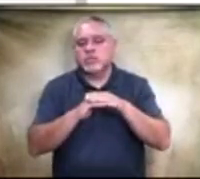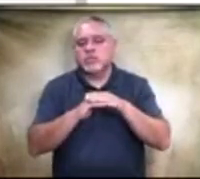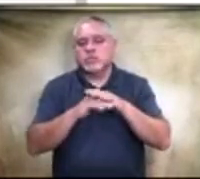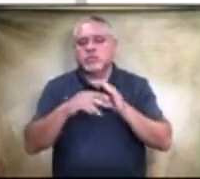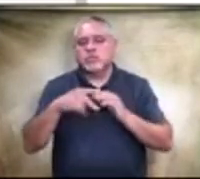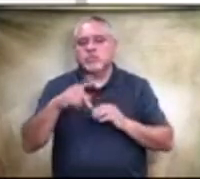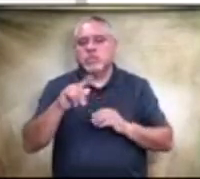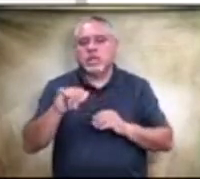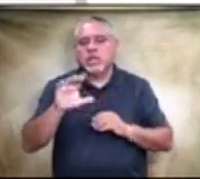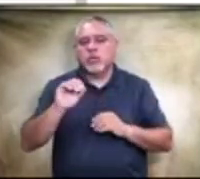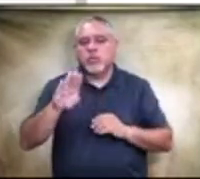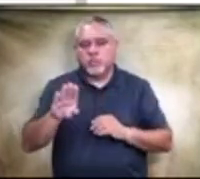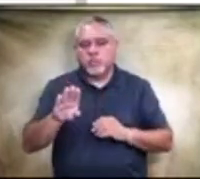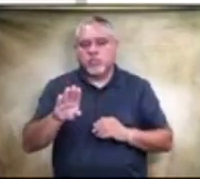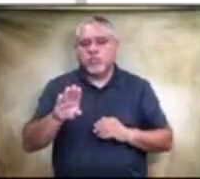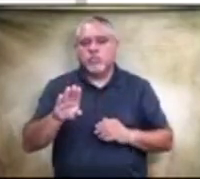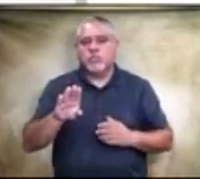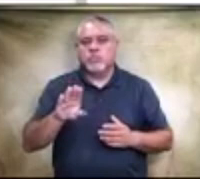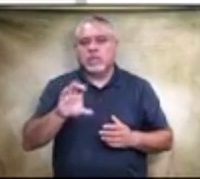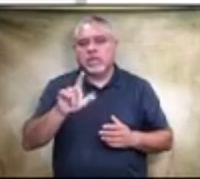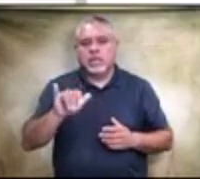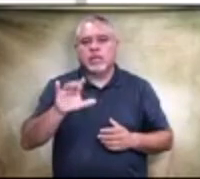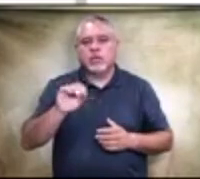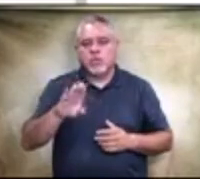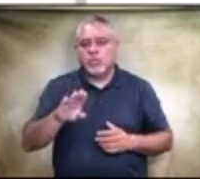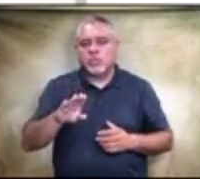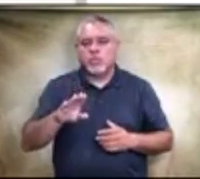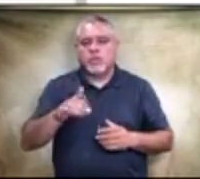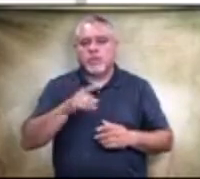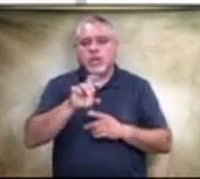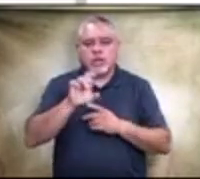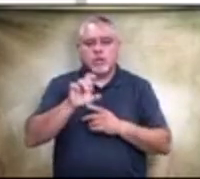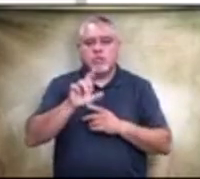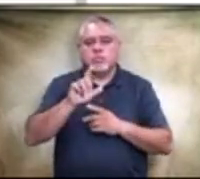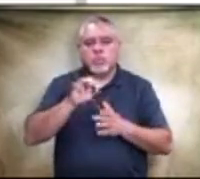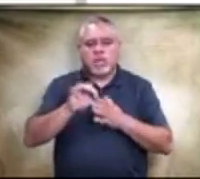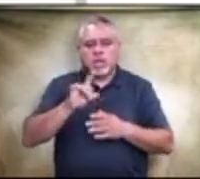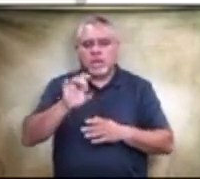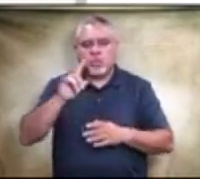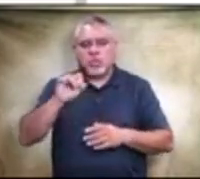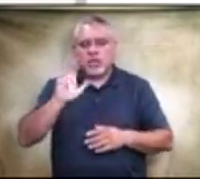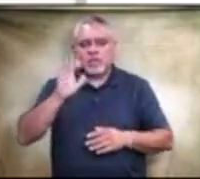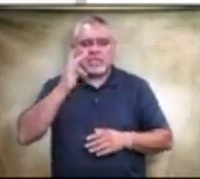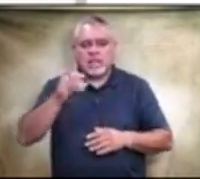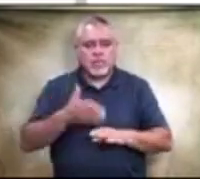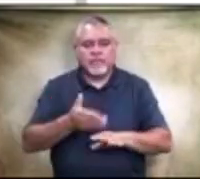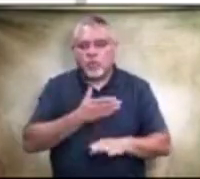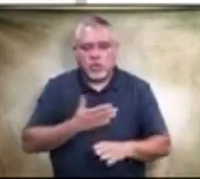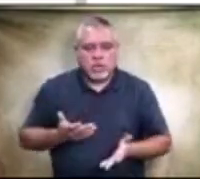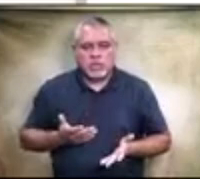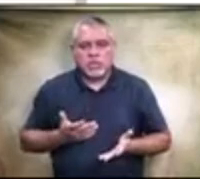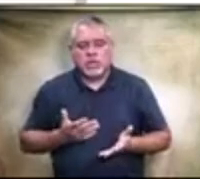uh, out of a hundred points, they got a hundred points. I've never seen that before. Of course, uh,